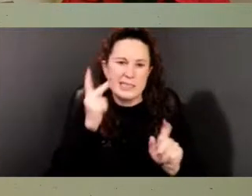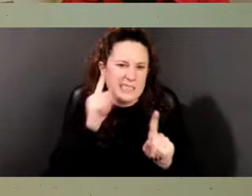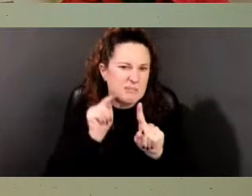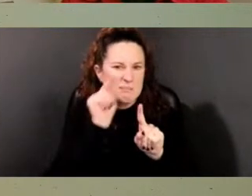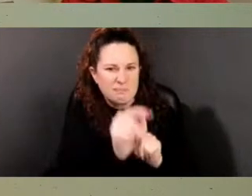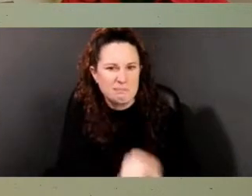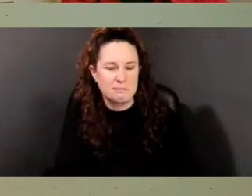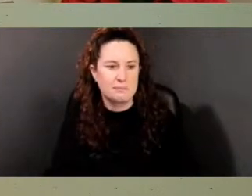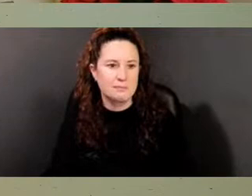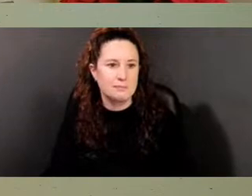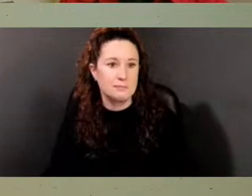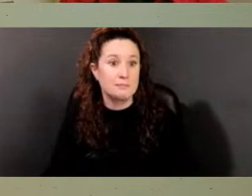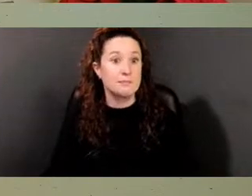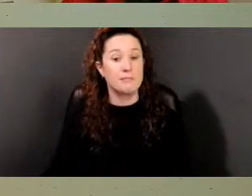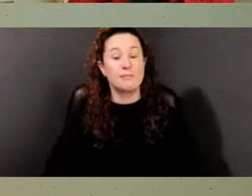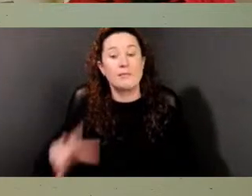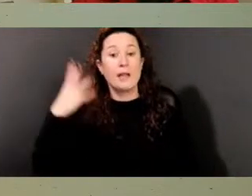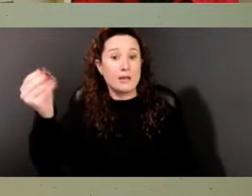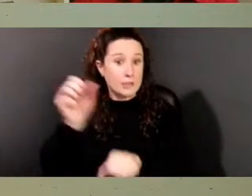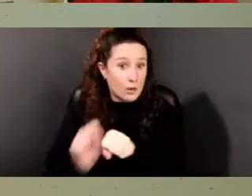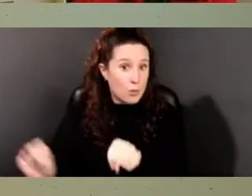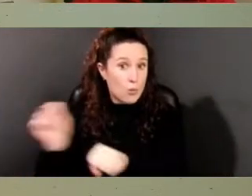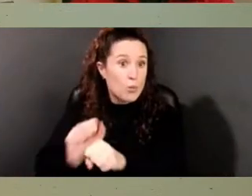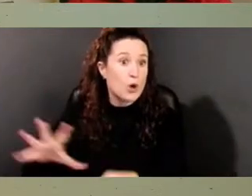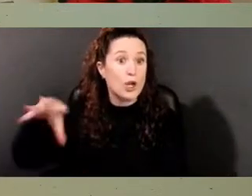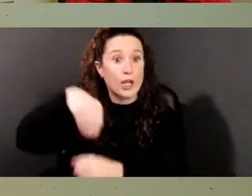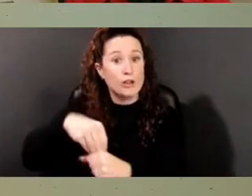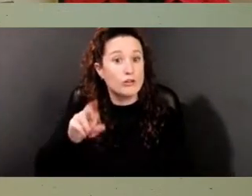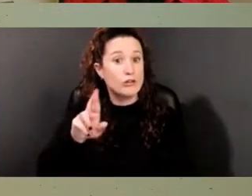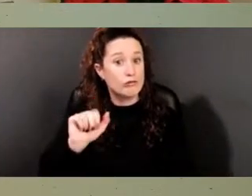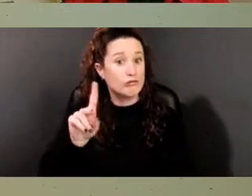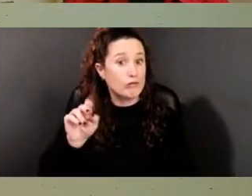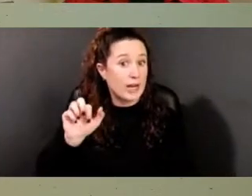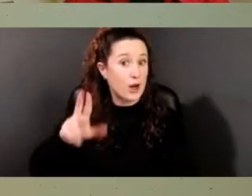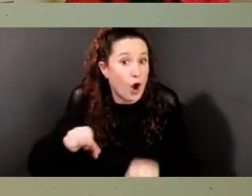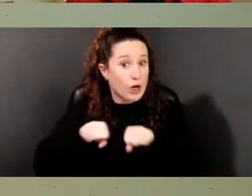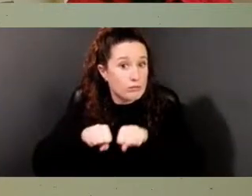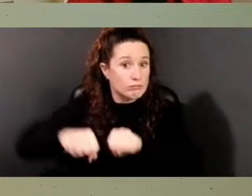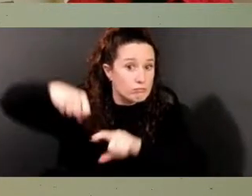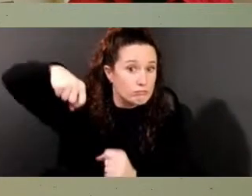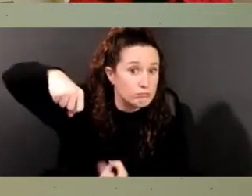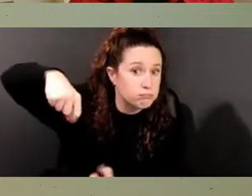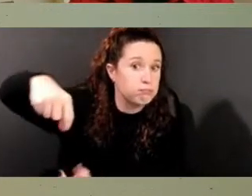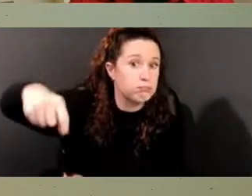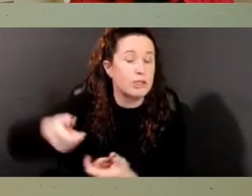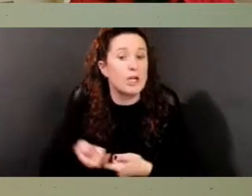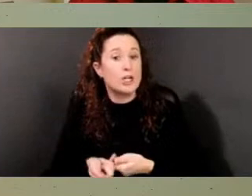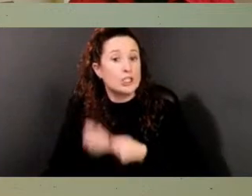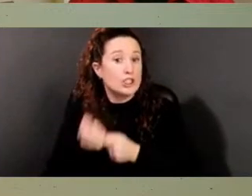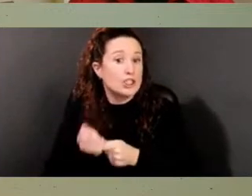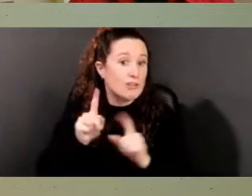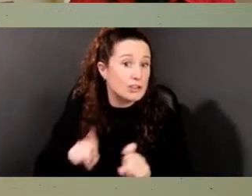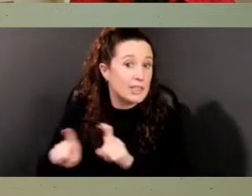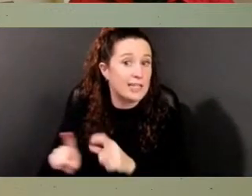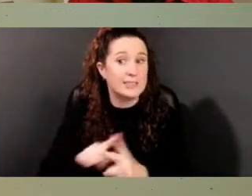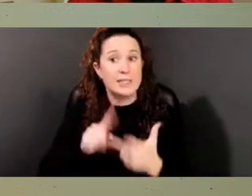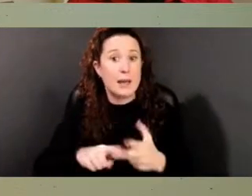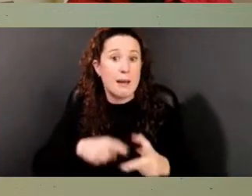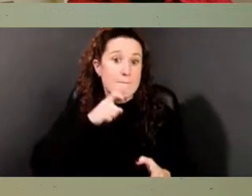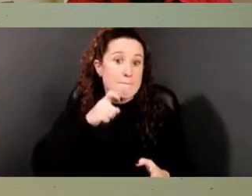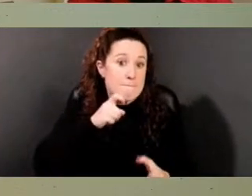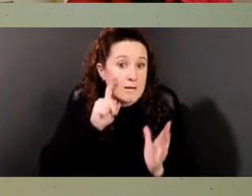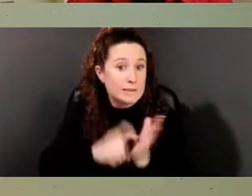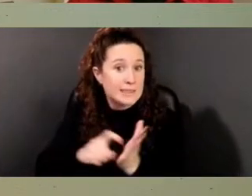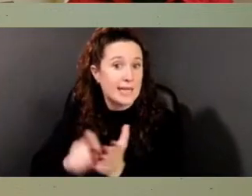The fieldwork included ground penetrating radar, shovel testing, metal detecting, chemical soil